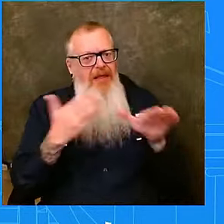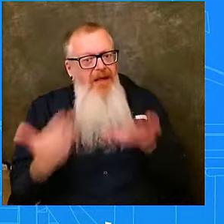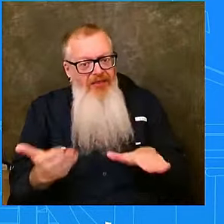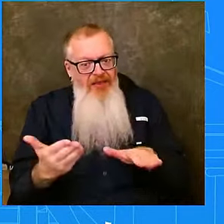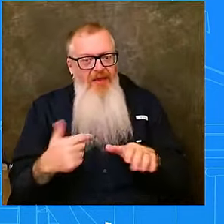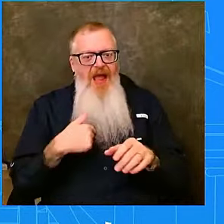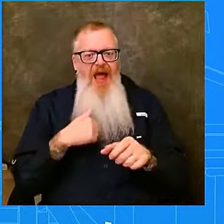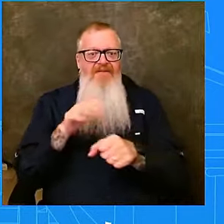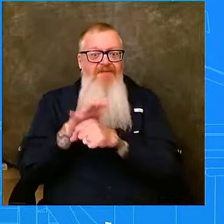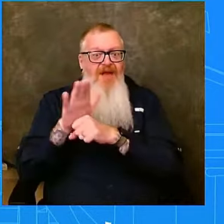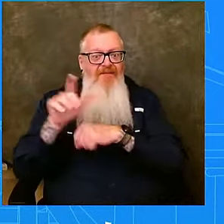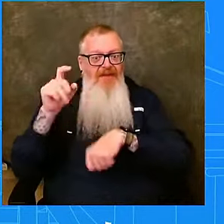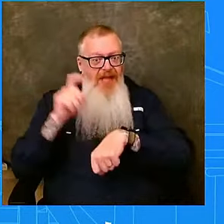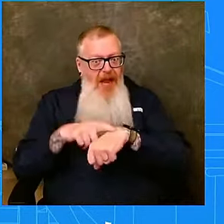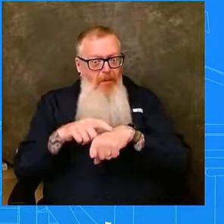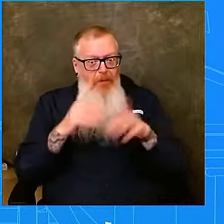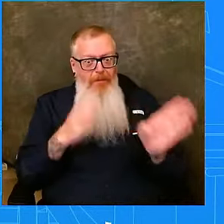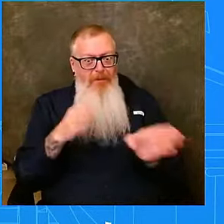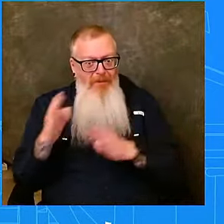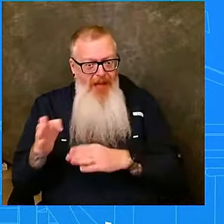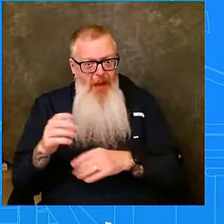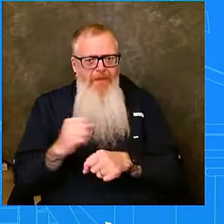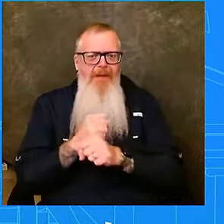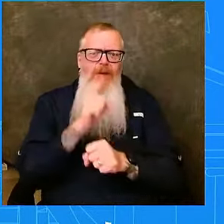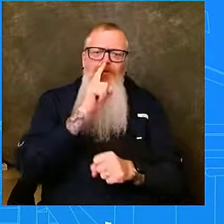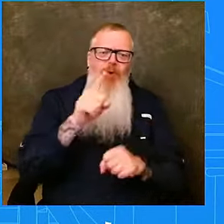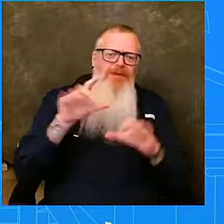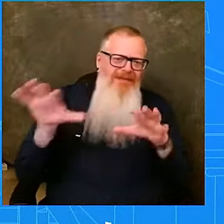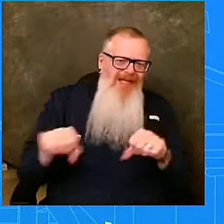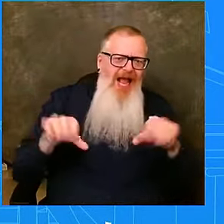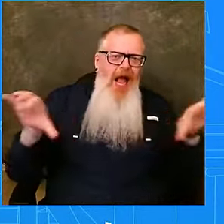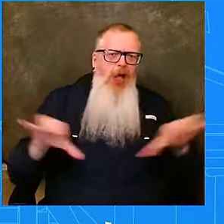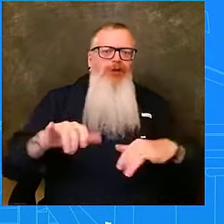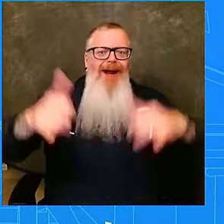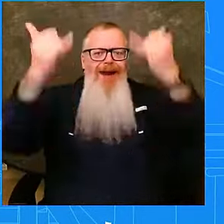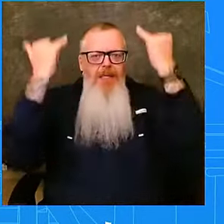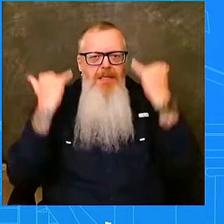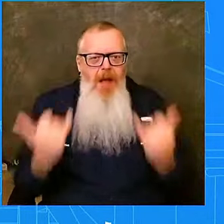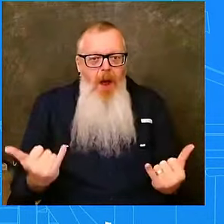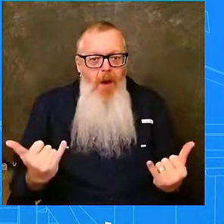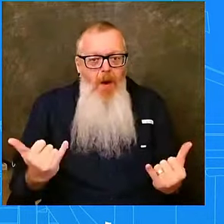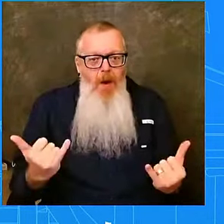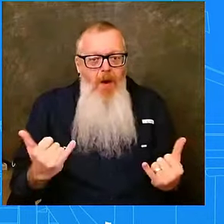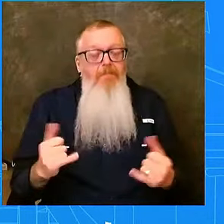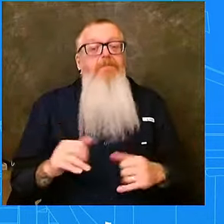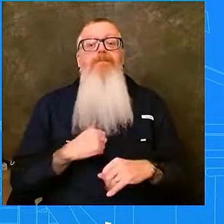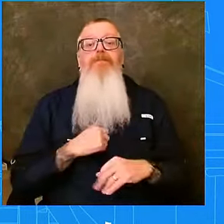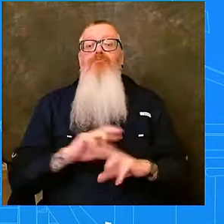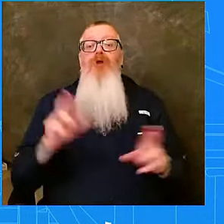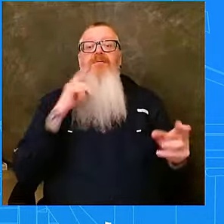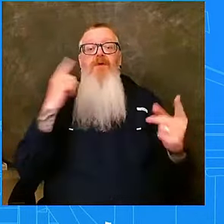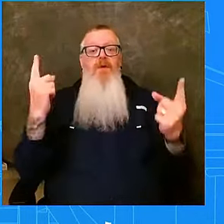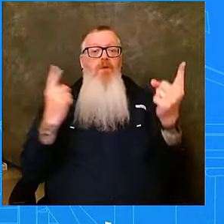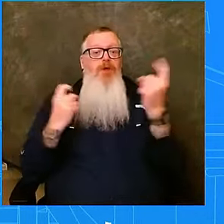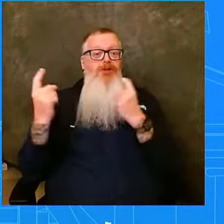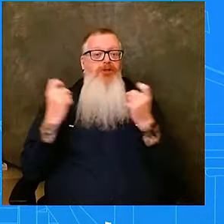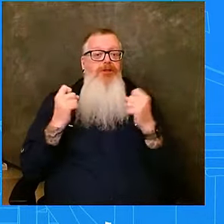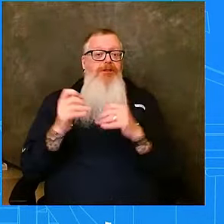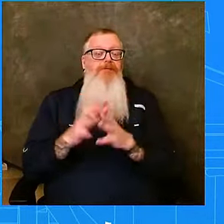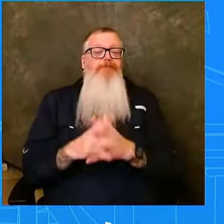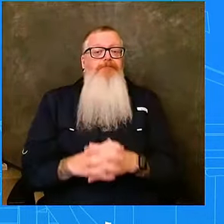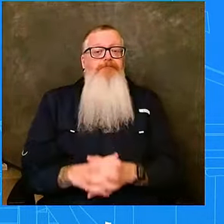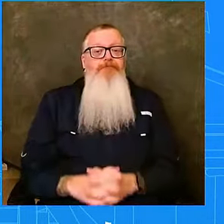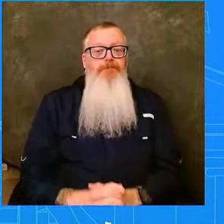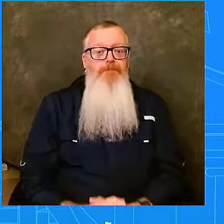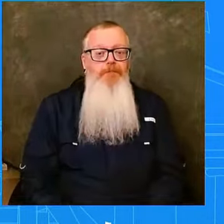now. And with that, Corrine, I'll take any questions. Thank you so much, Administrator. just want to remind folks that she can only hear us, can't see us.